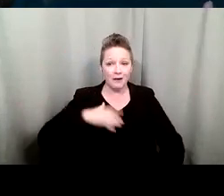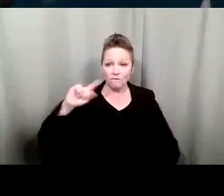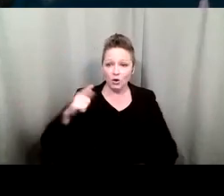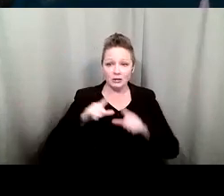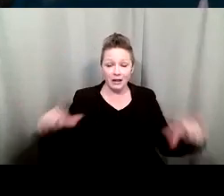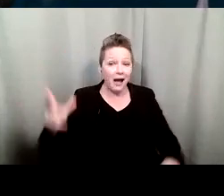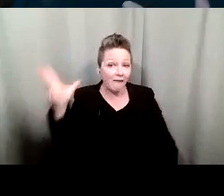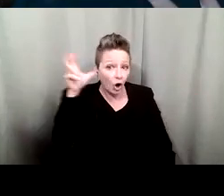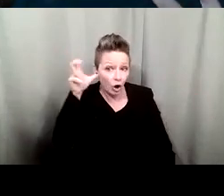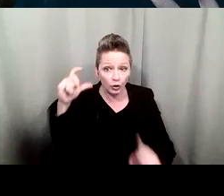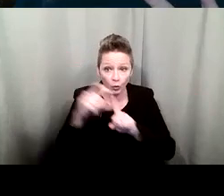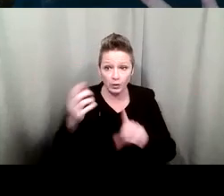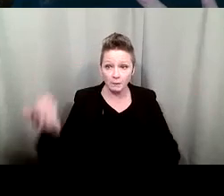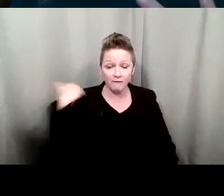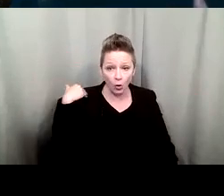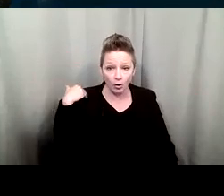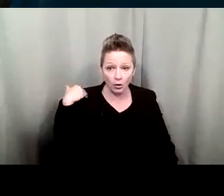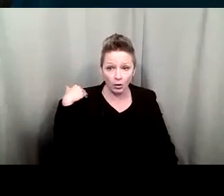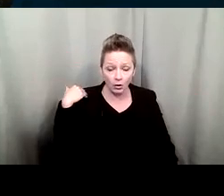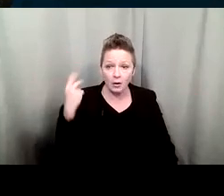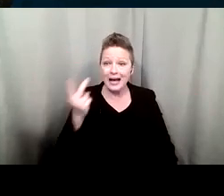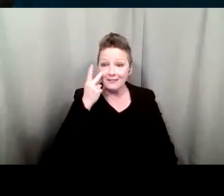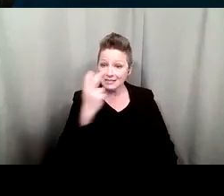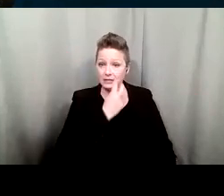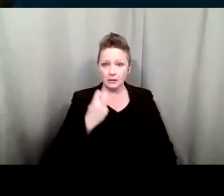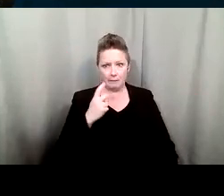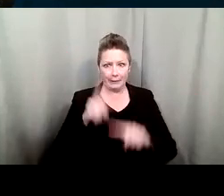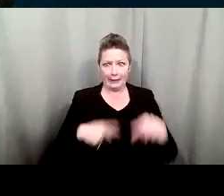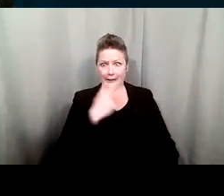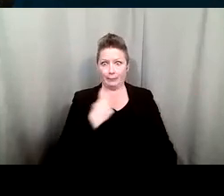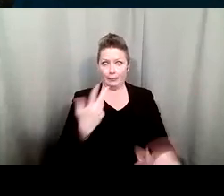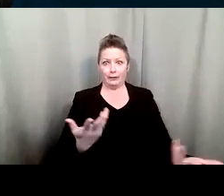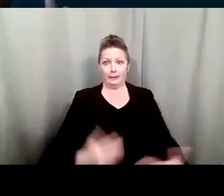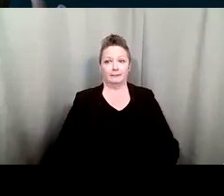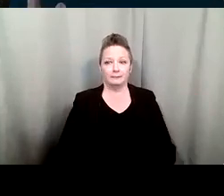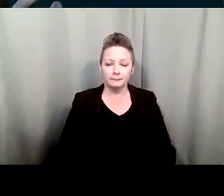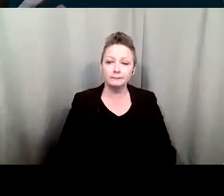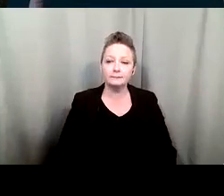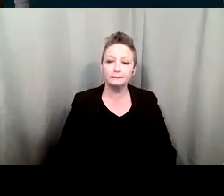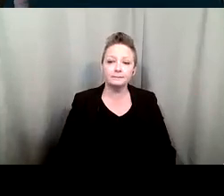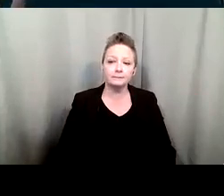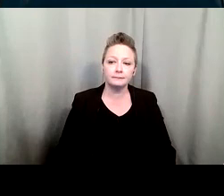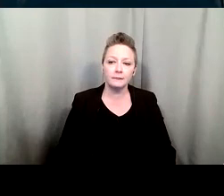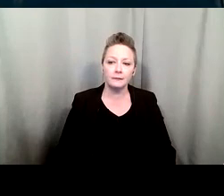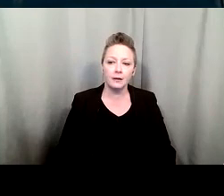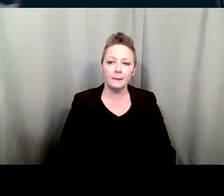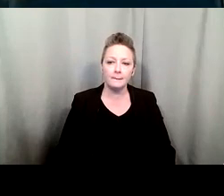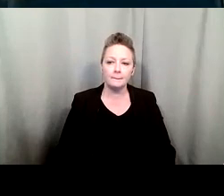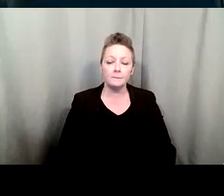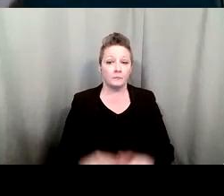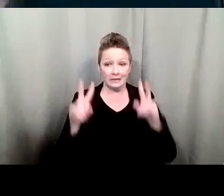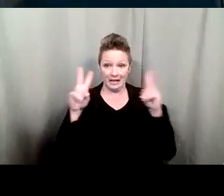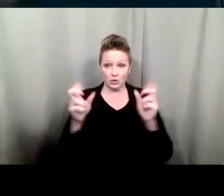words before. I've seen them on the list, but yeah, I can't lip read. And the issue is not with